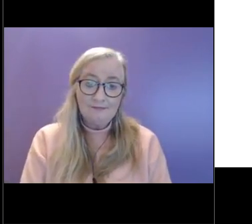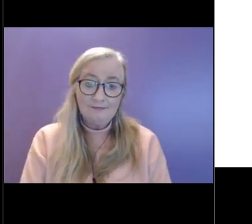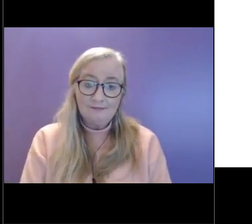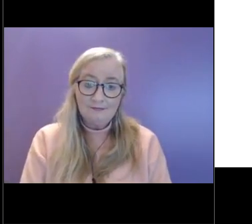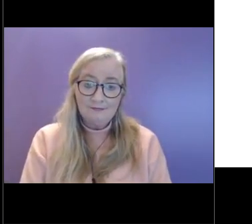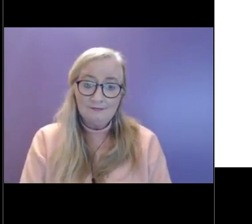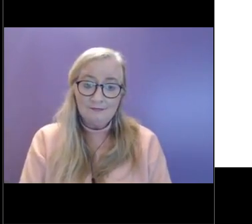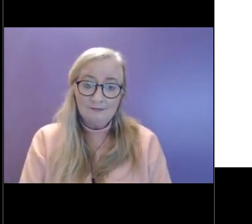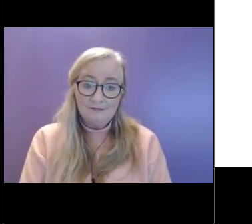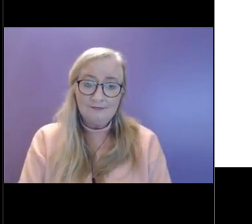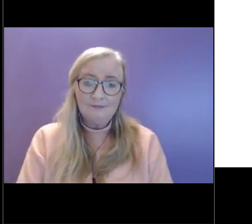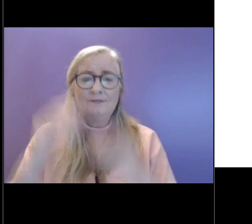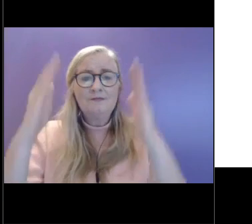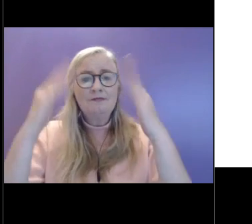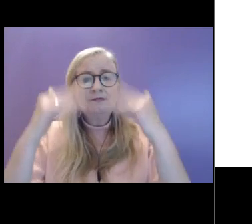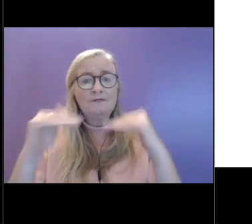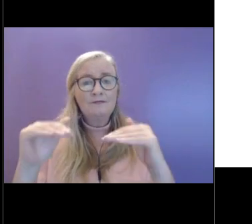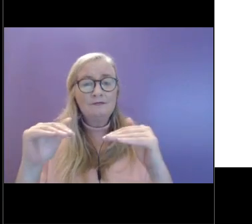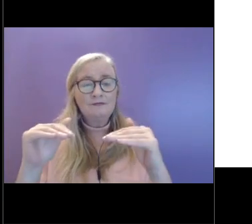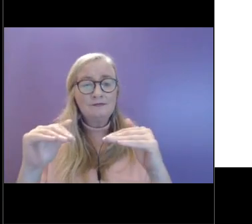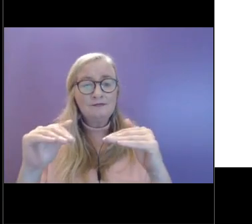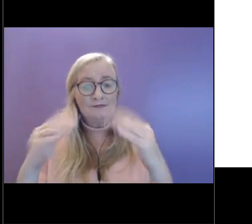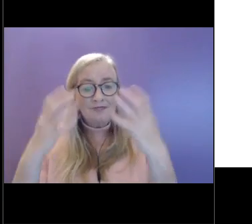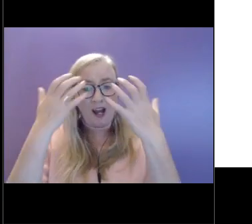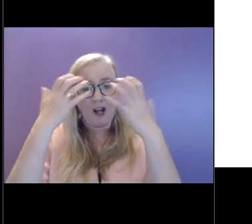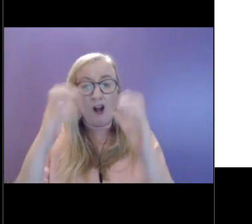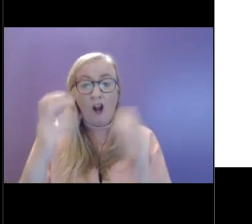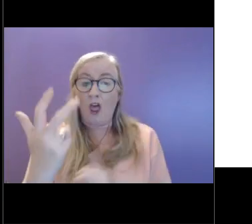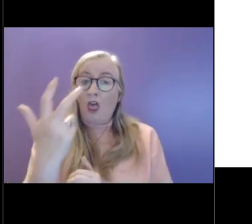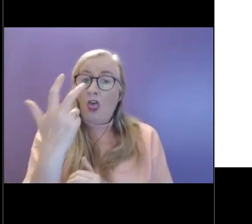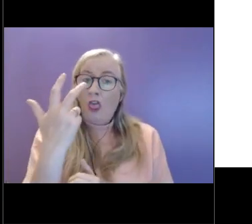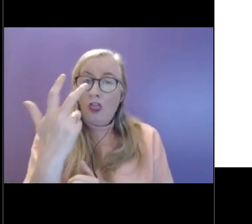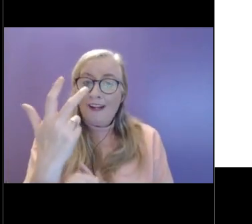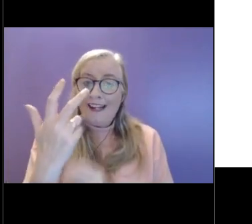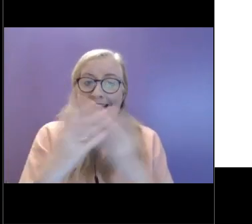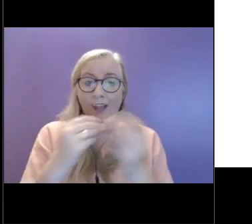And then acknowledging three things you can hear.